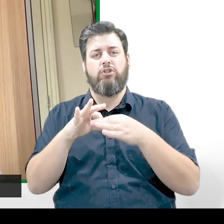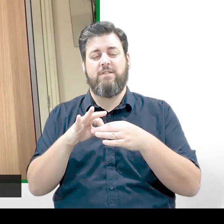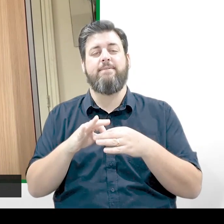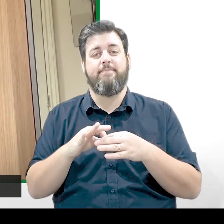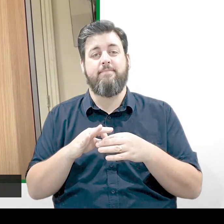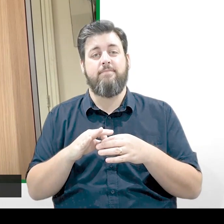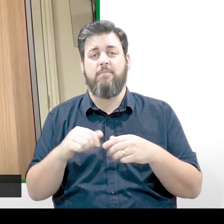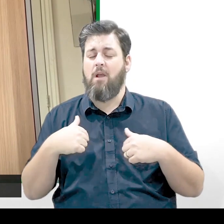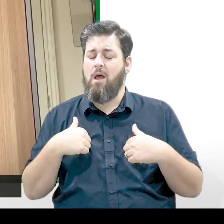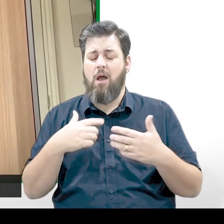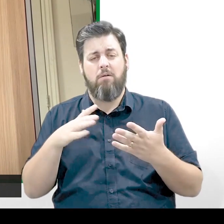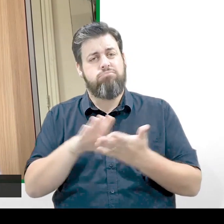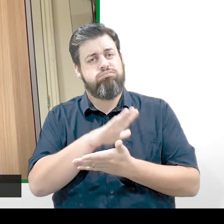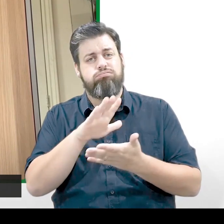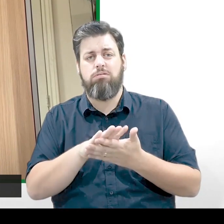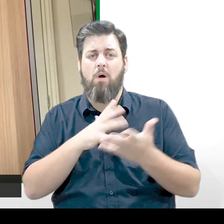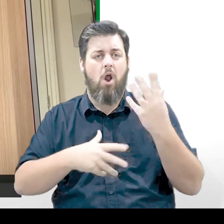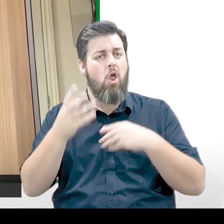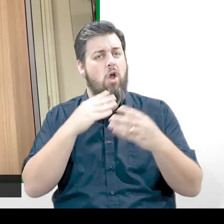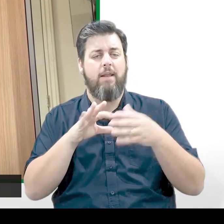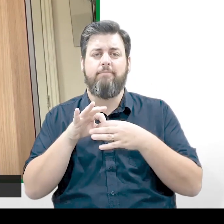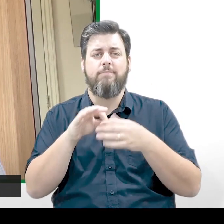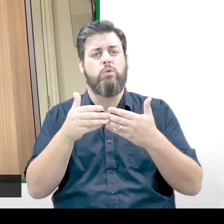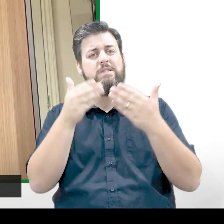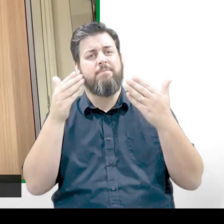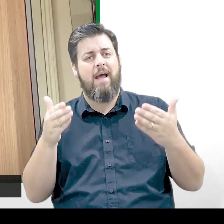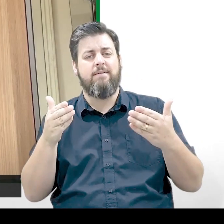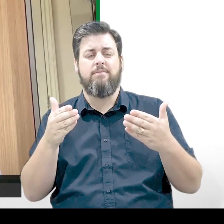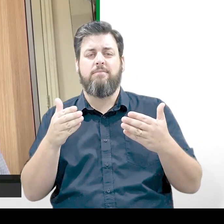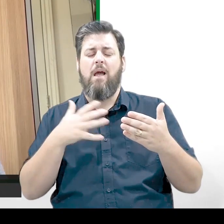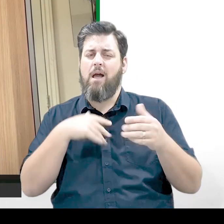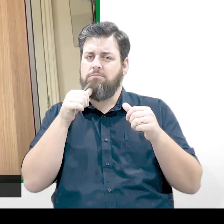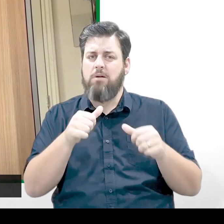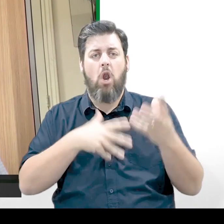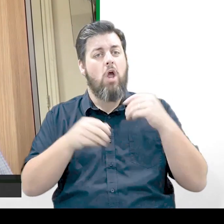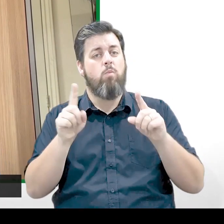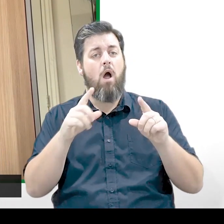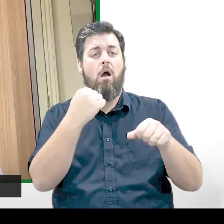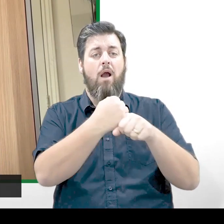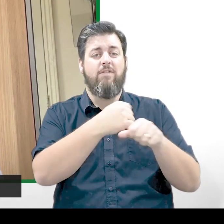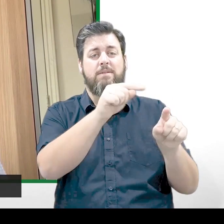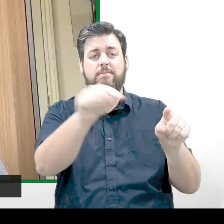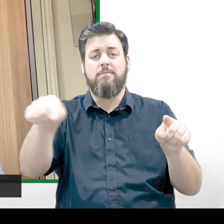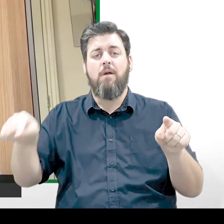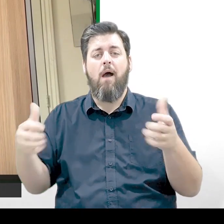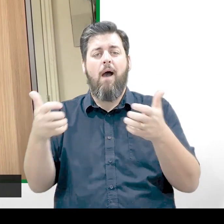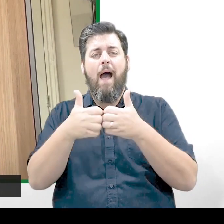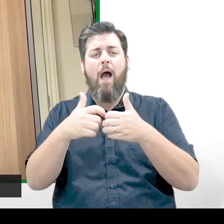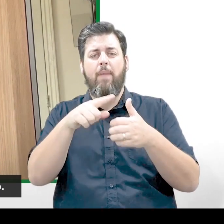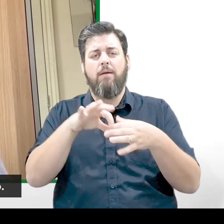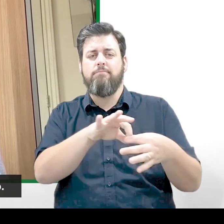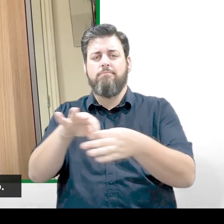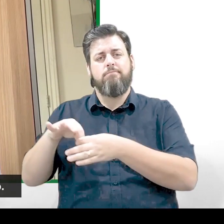everything going on with human spaceflight, particularly all the different government agencies around the world aiming to get